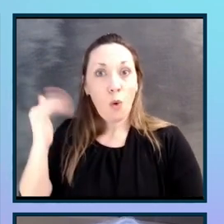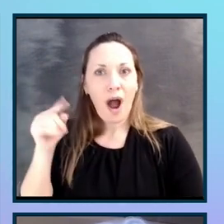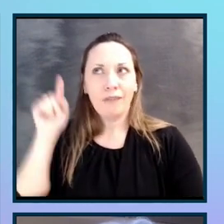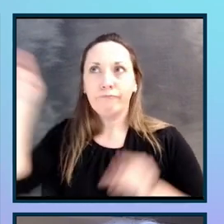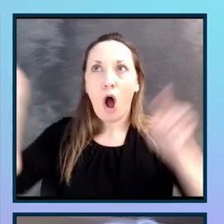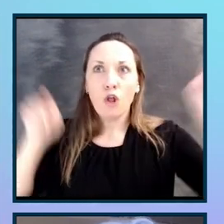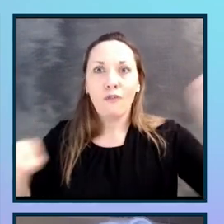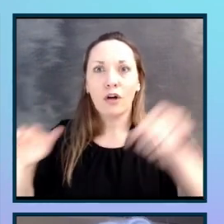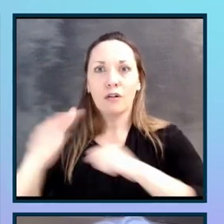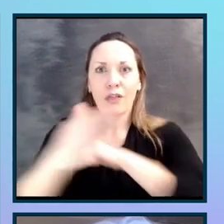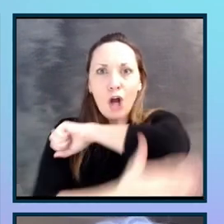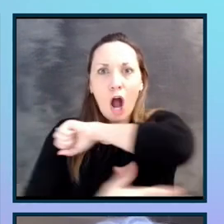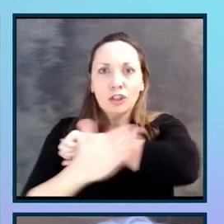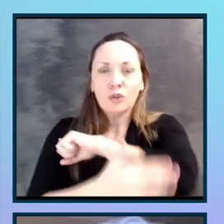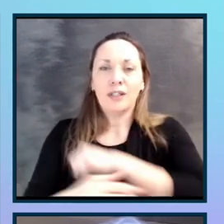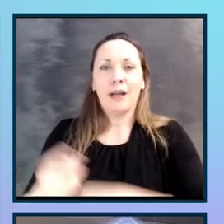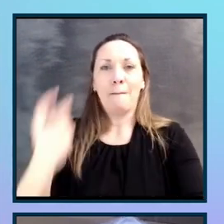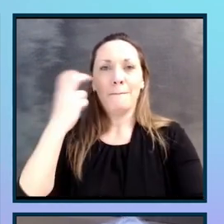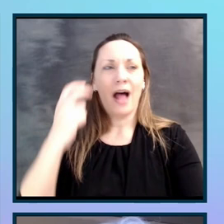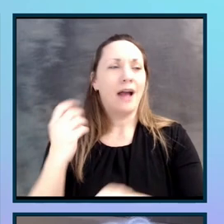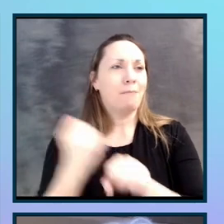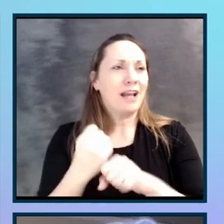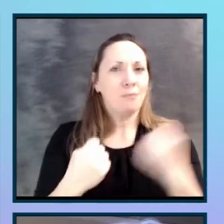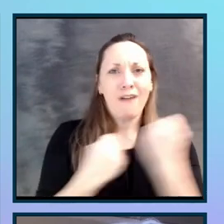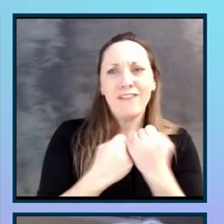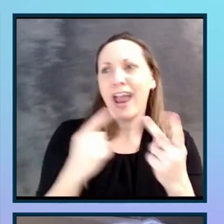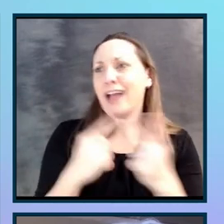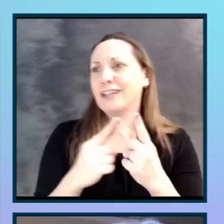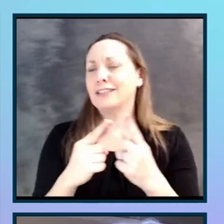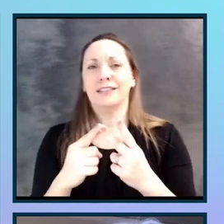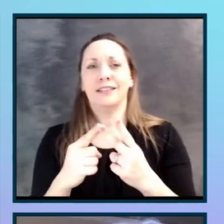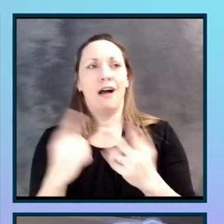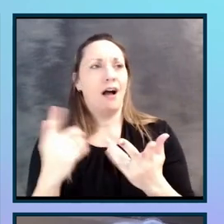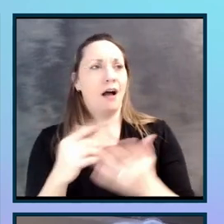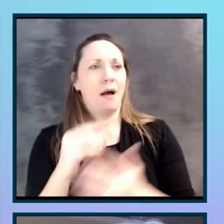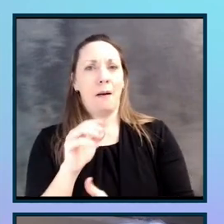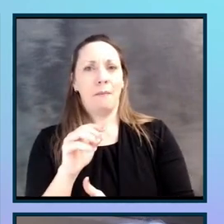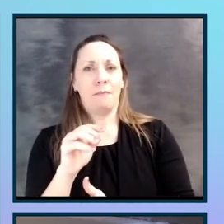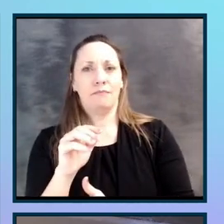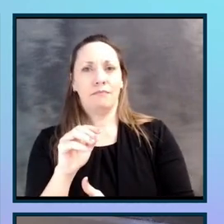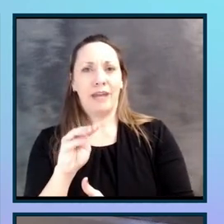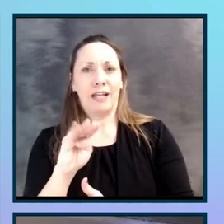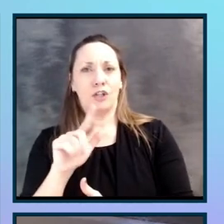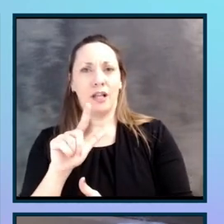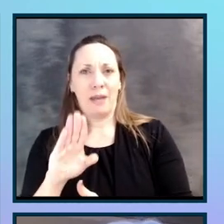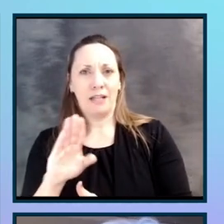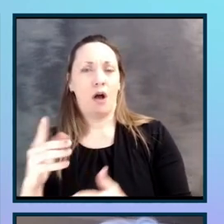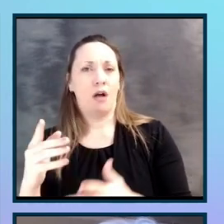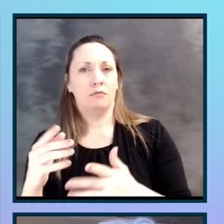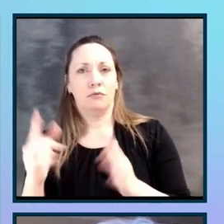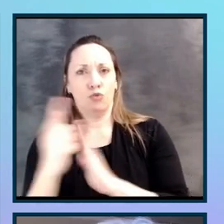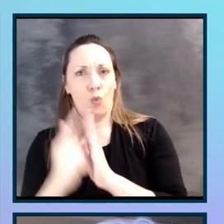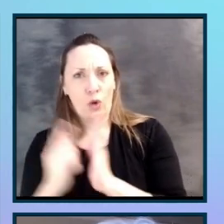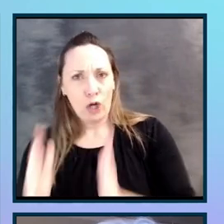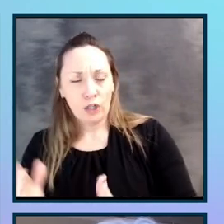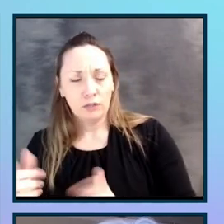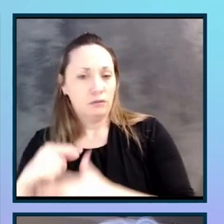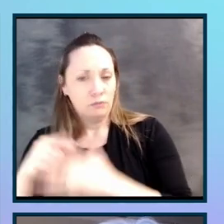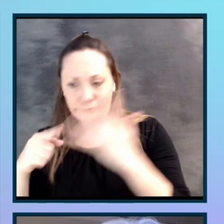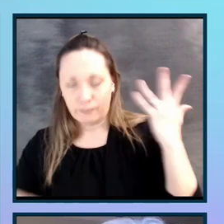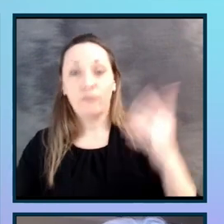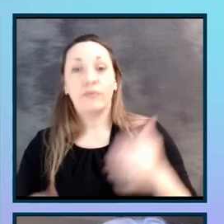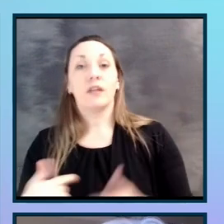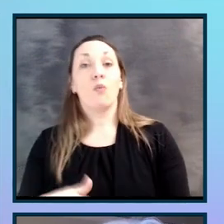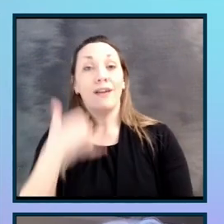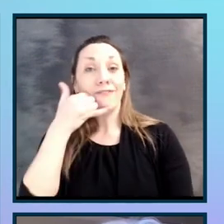blind baseball fans, lawyers, Major League Baseball. And we had a phone call. And